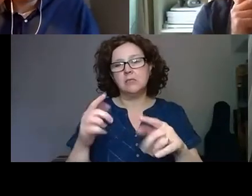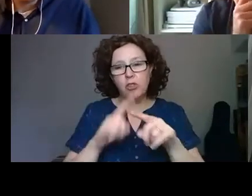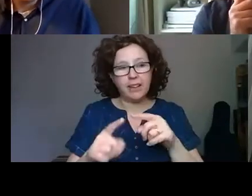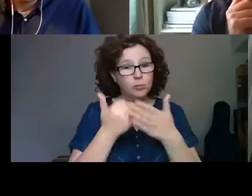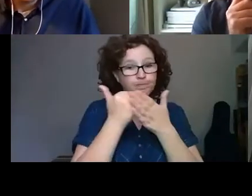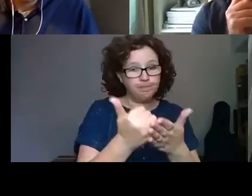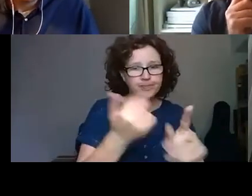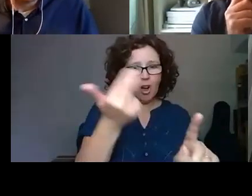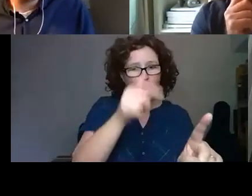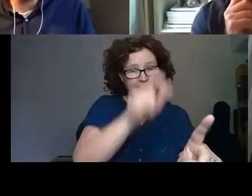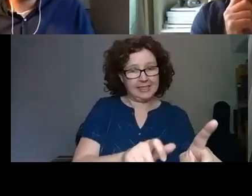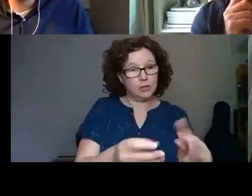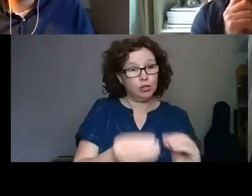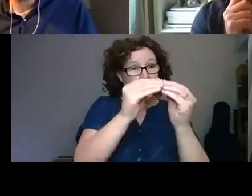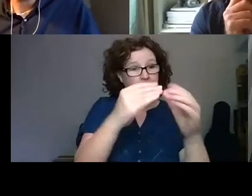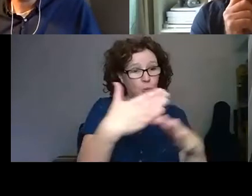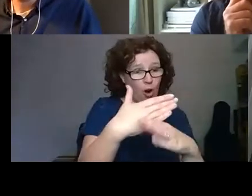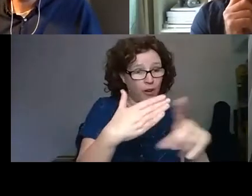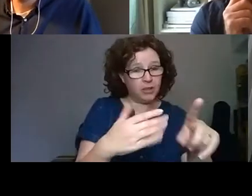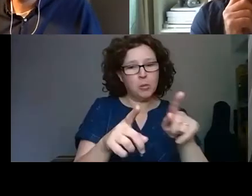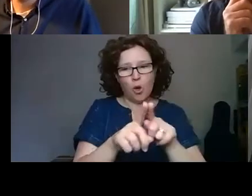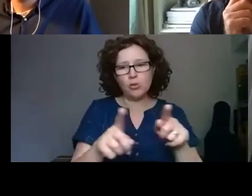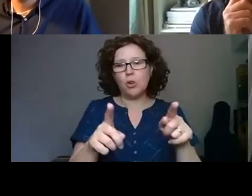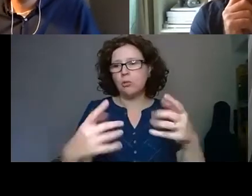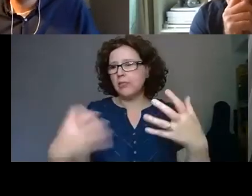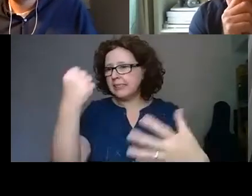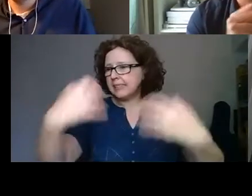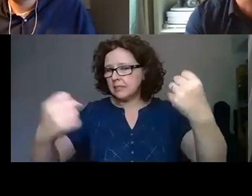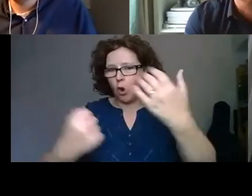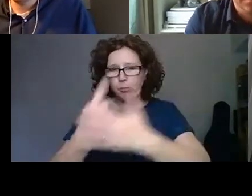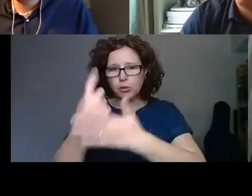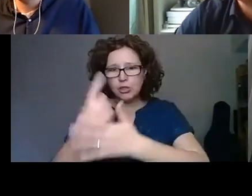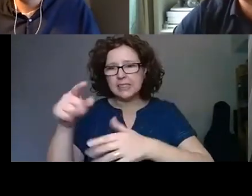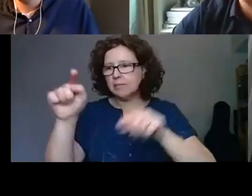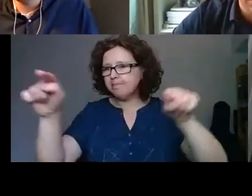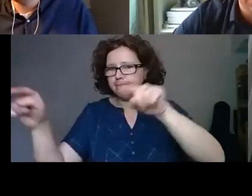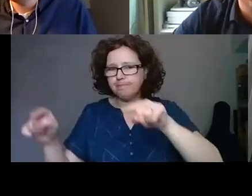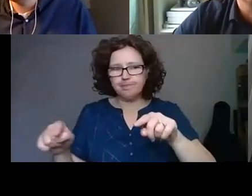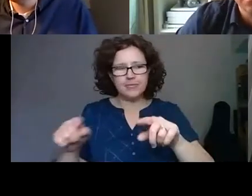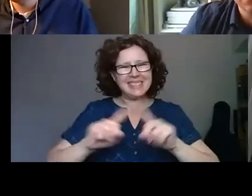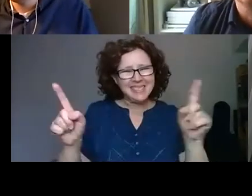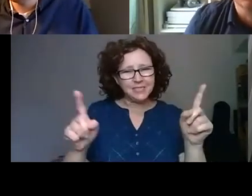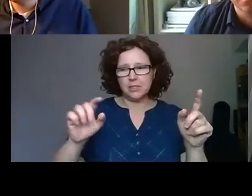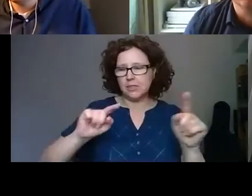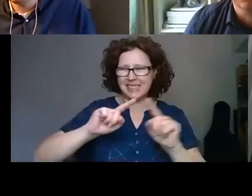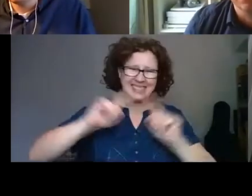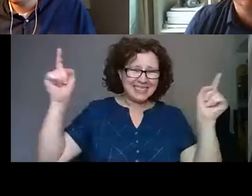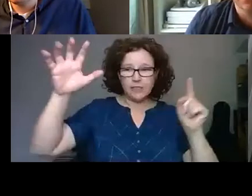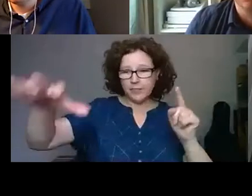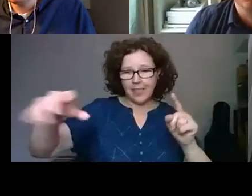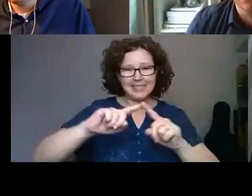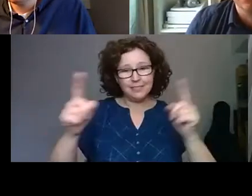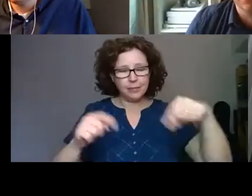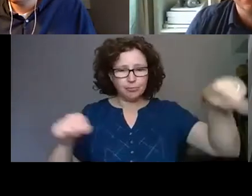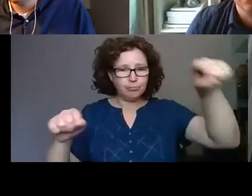create work, but also finding opportunities to, to work in different sectors and in different fields. So very,